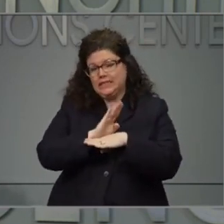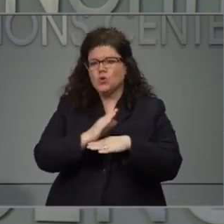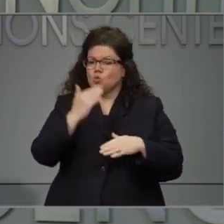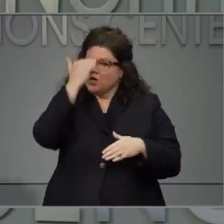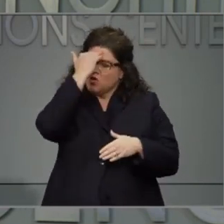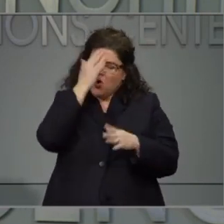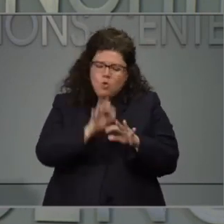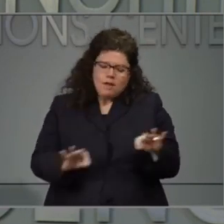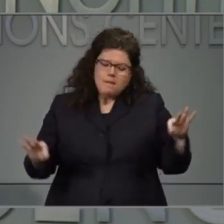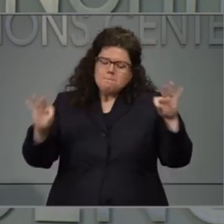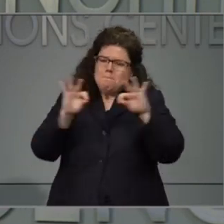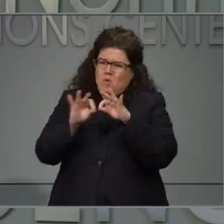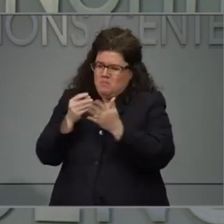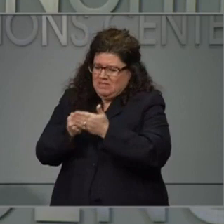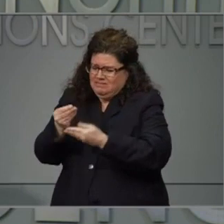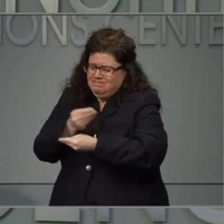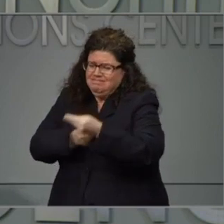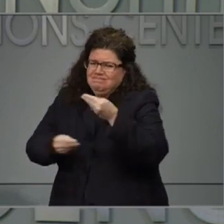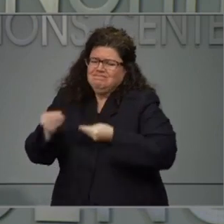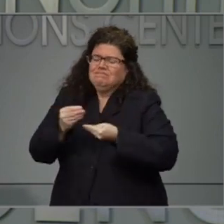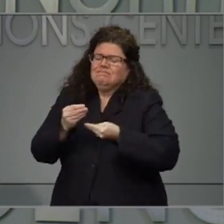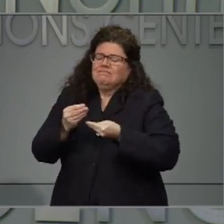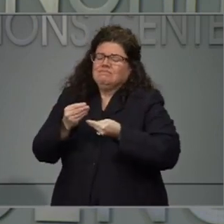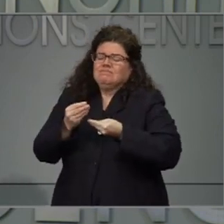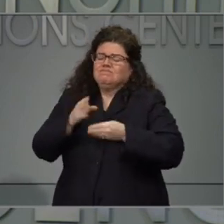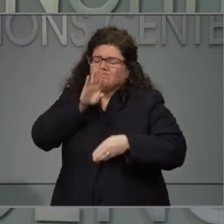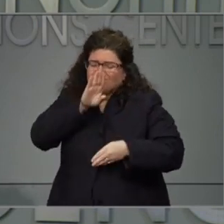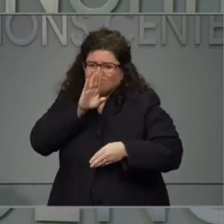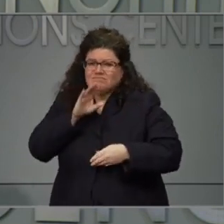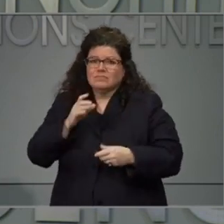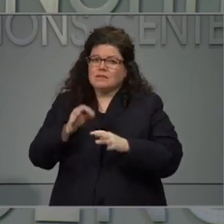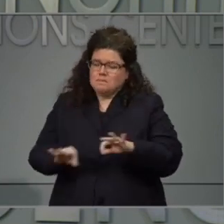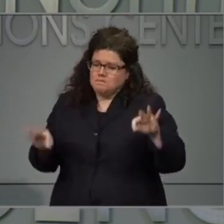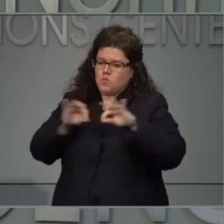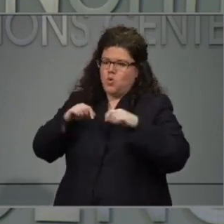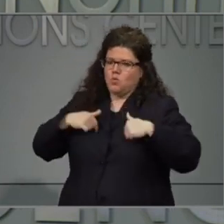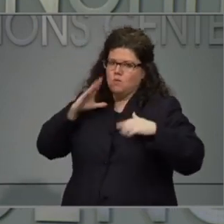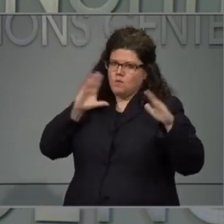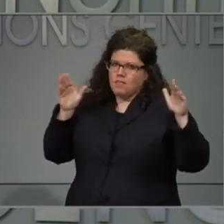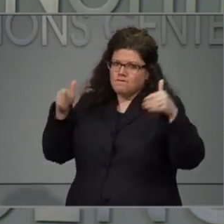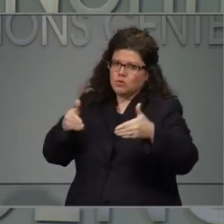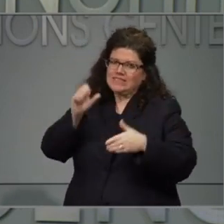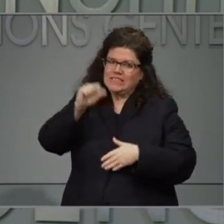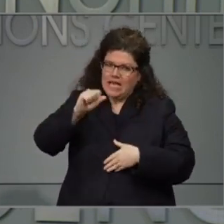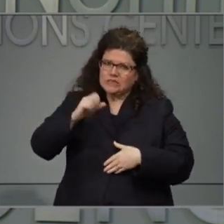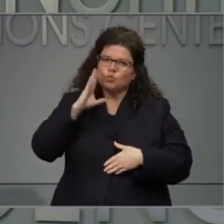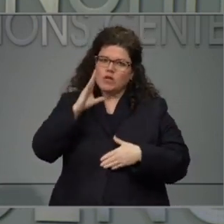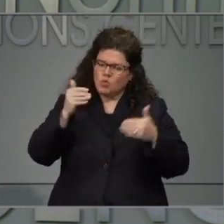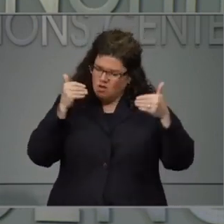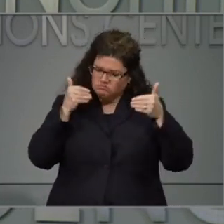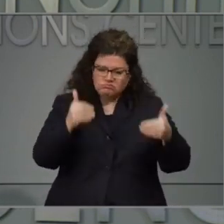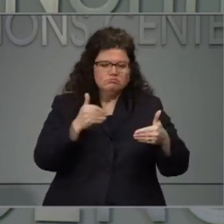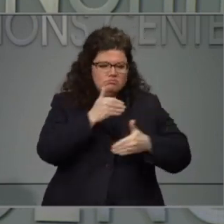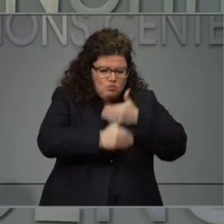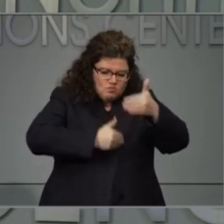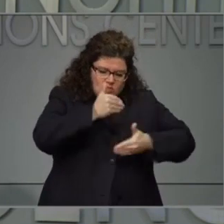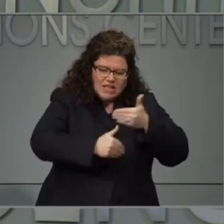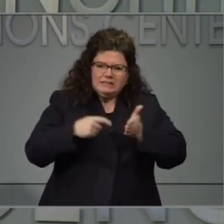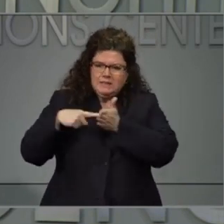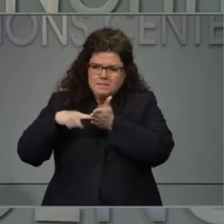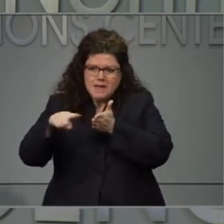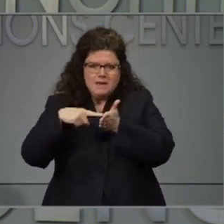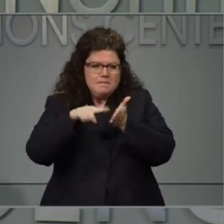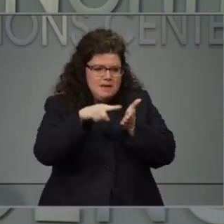this is important, and they will keep doing that until these claims get paid and everybody gets in the system.